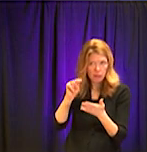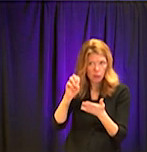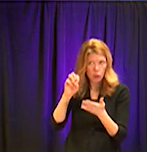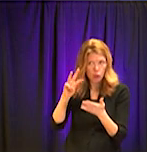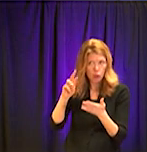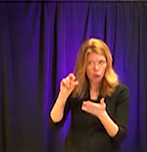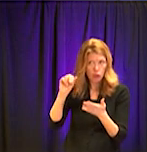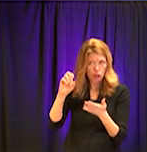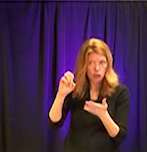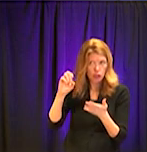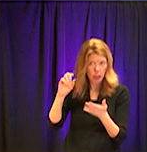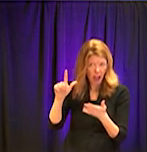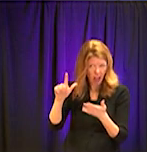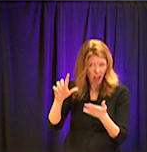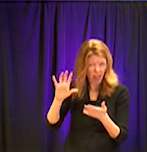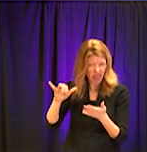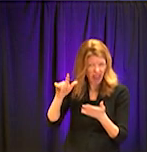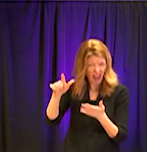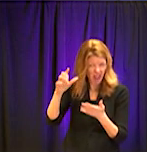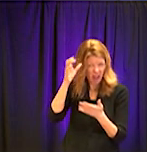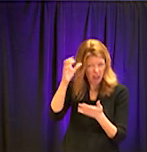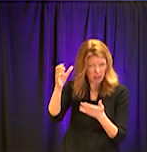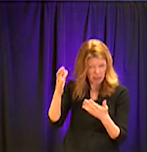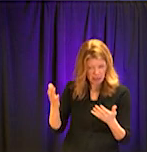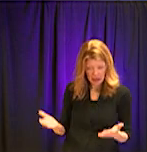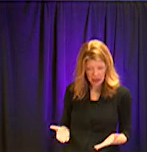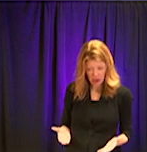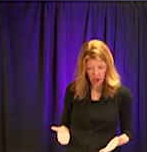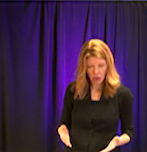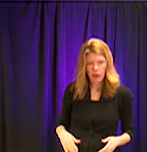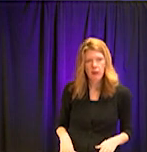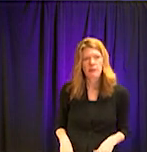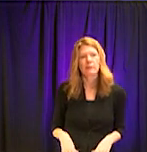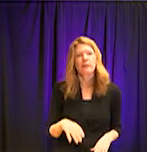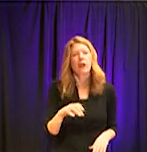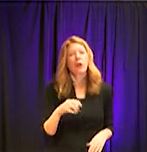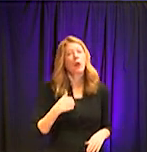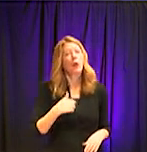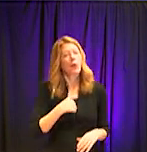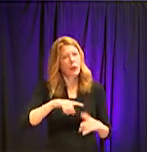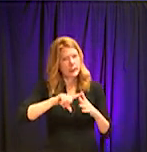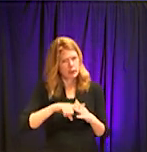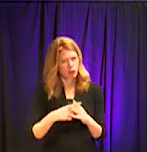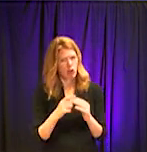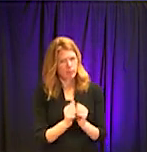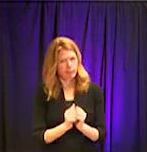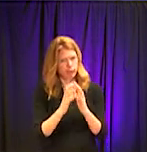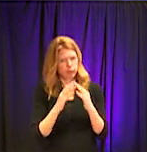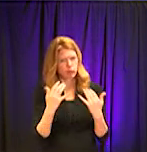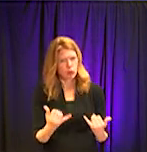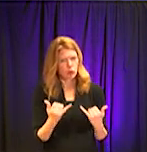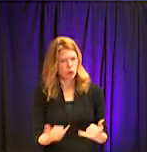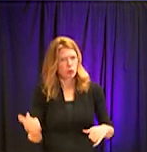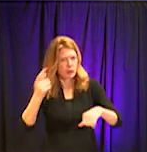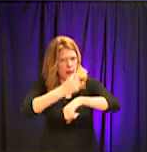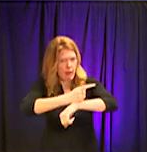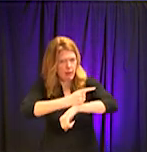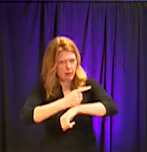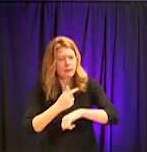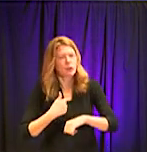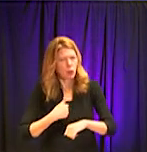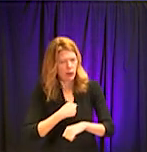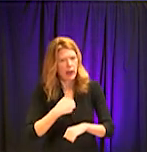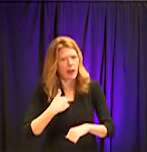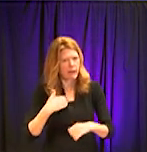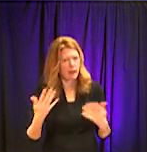uh, is there drive-through testing here in DeKalb County? Yes. It just started today though. Okay. And how are you getting